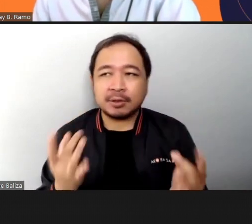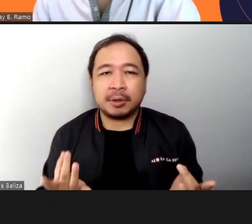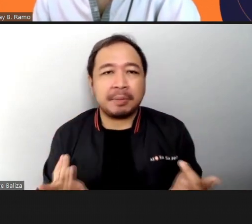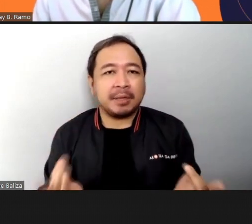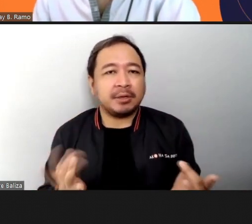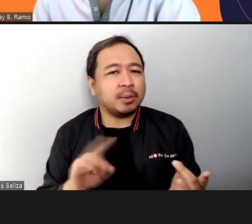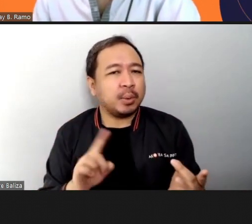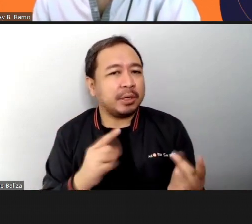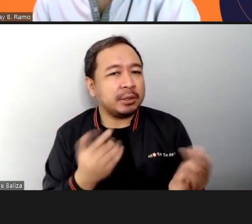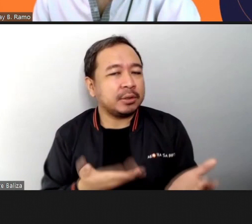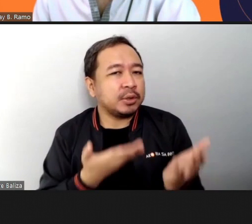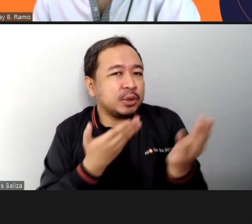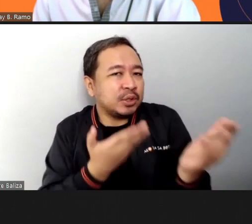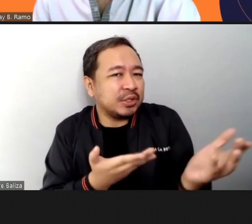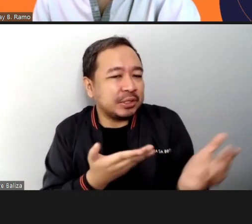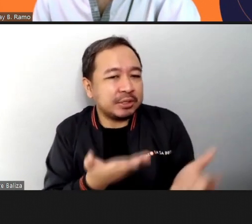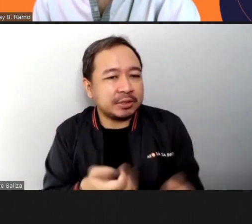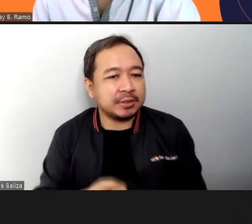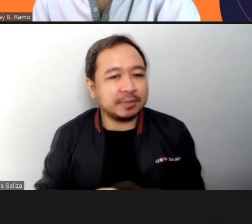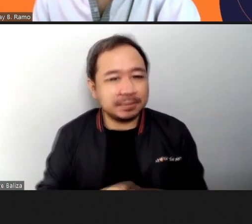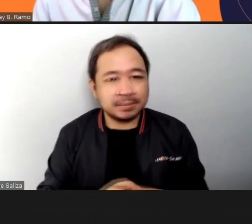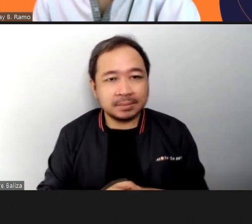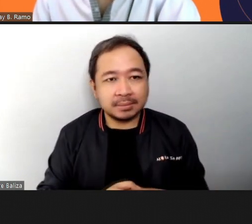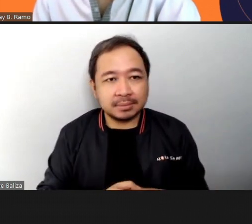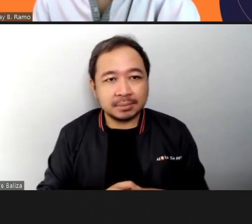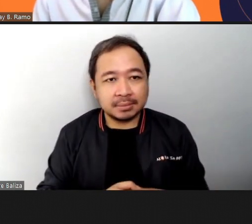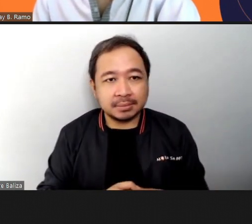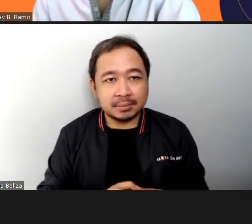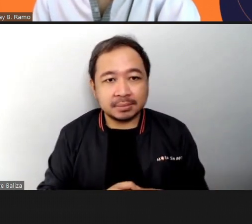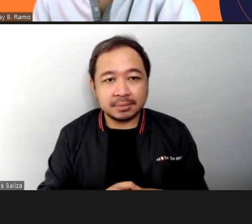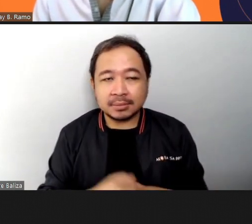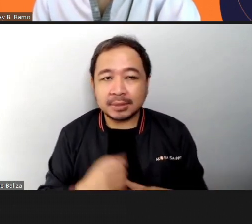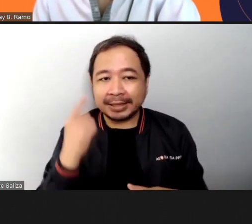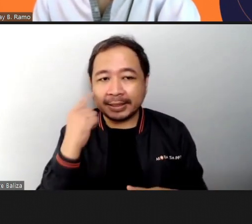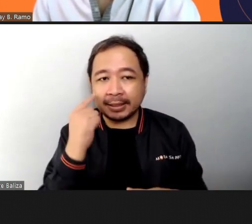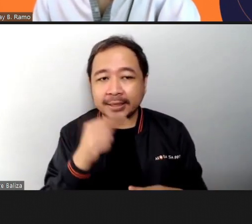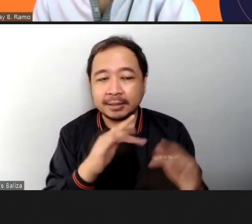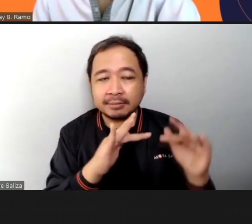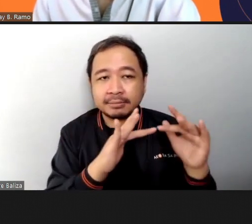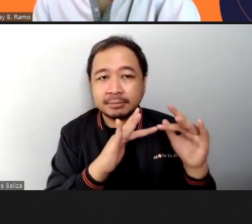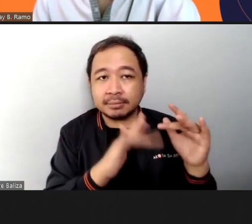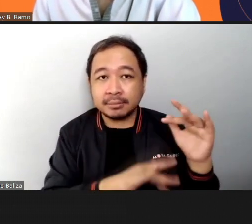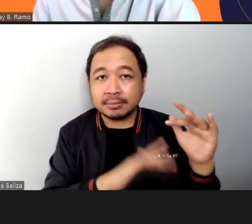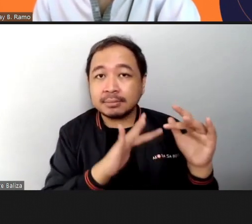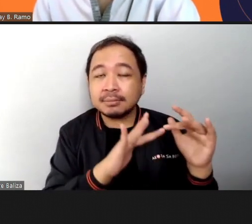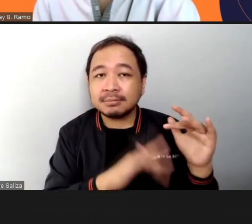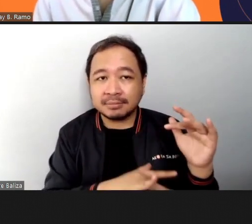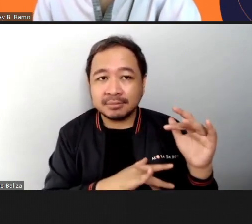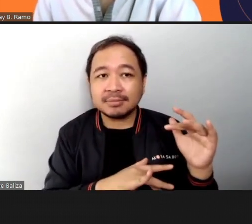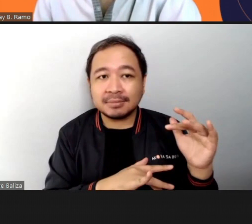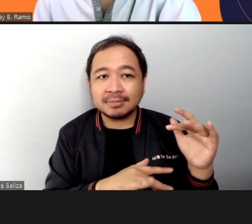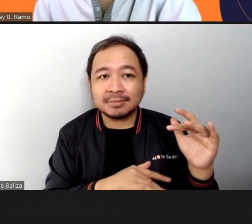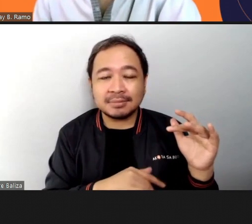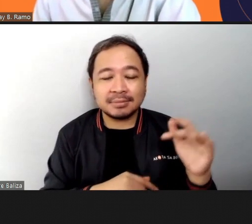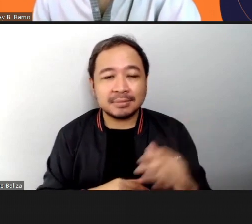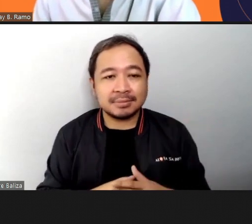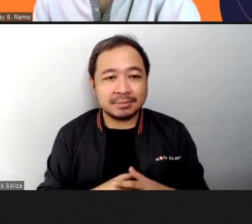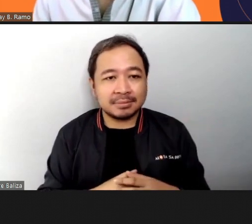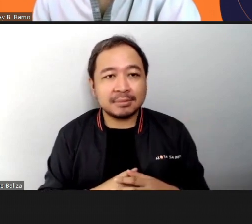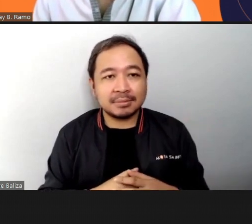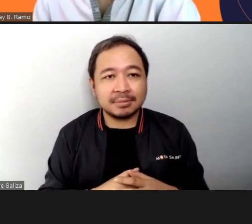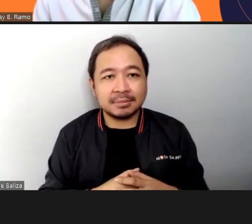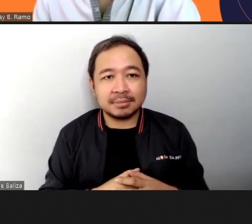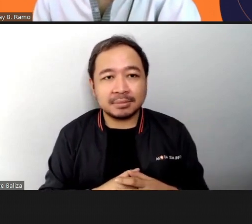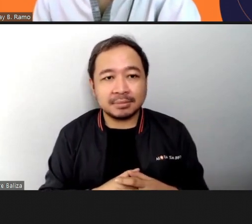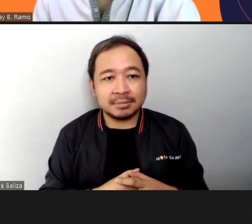though Mr. Guseco I think we Mr. Guseco as having technical problems